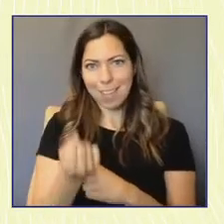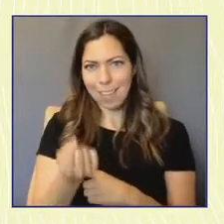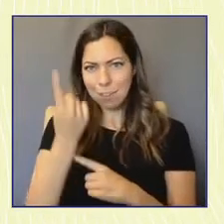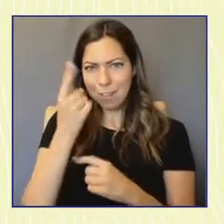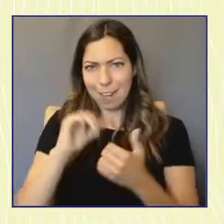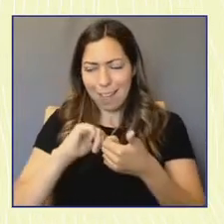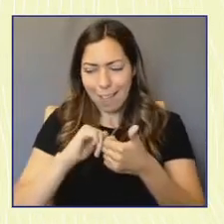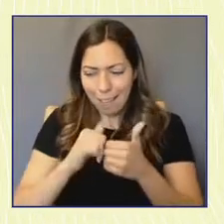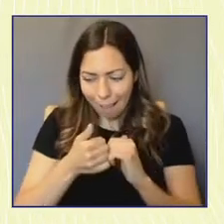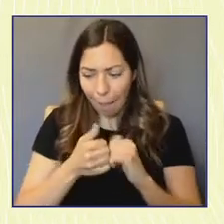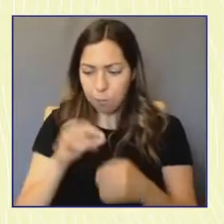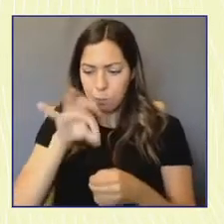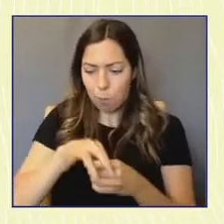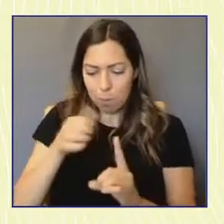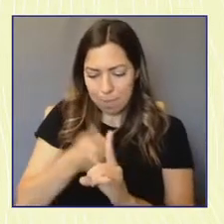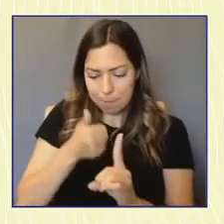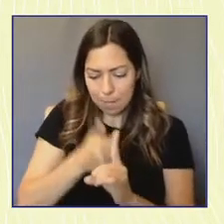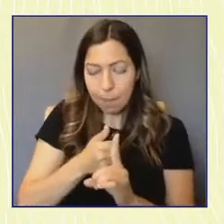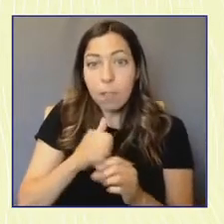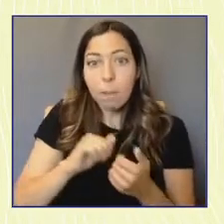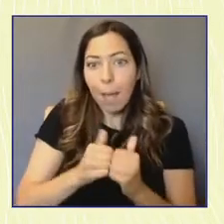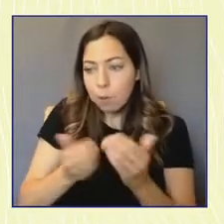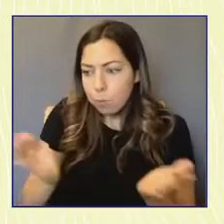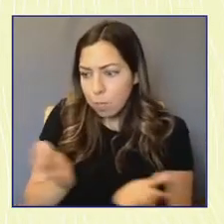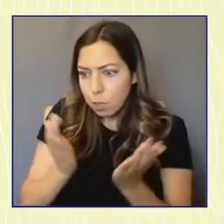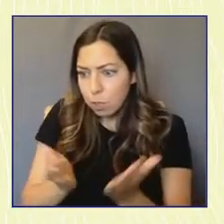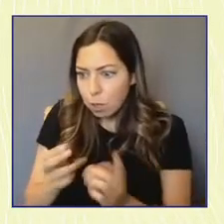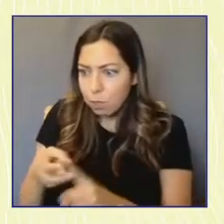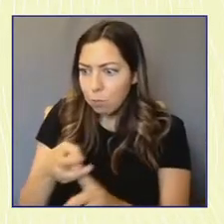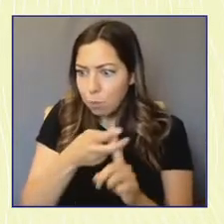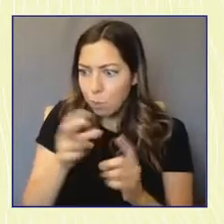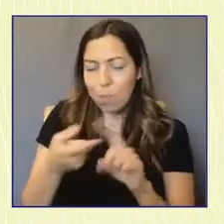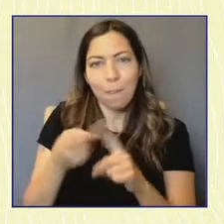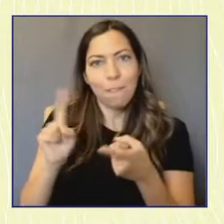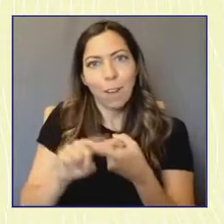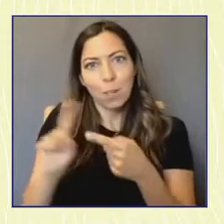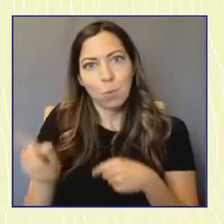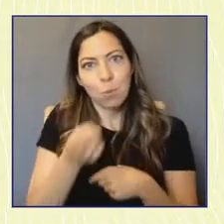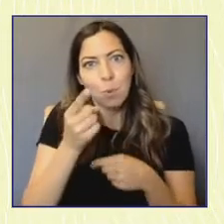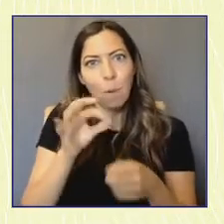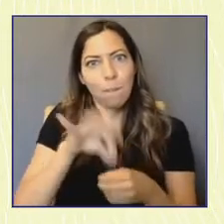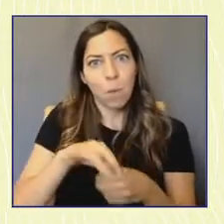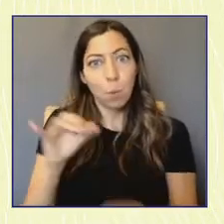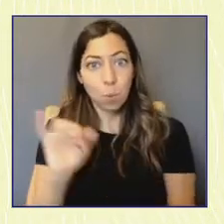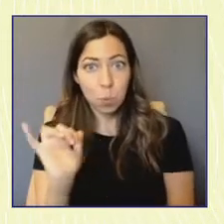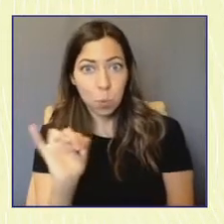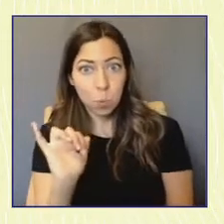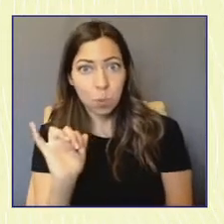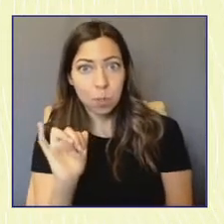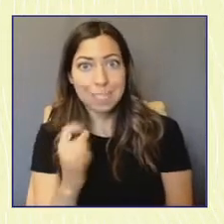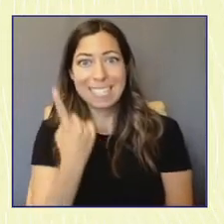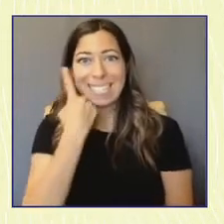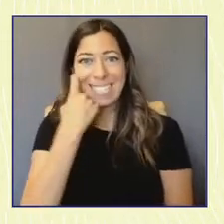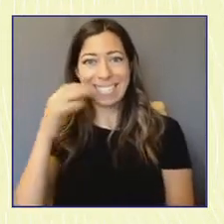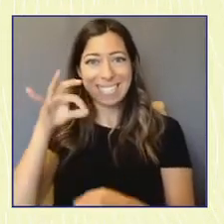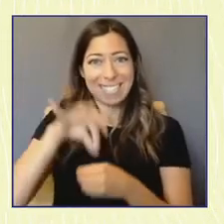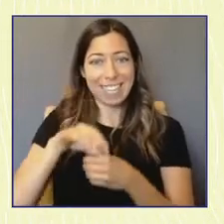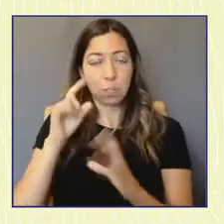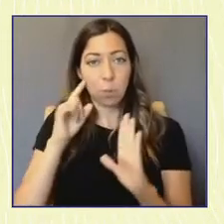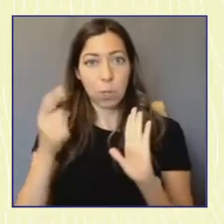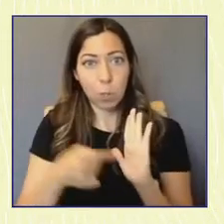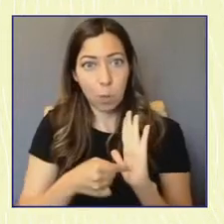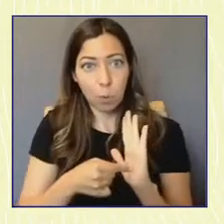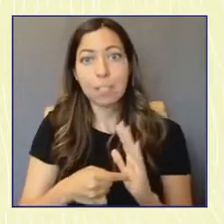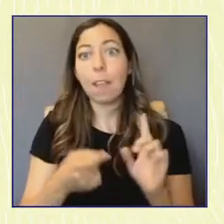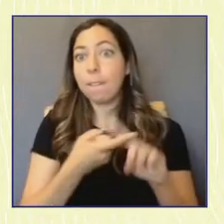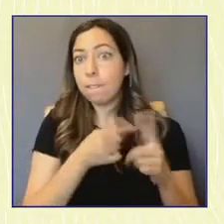closest friends. One of the biggest things we learned last cycle is that friends and family were five times more likely to influence whether or